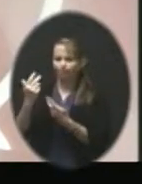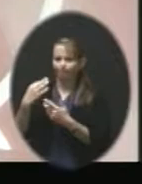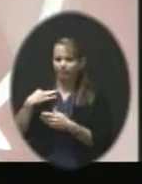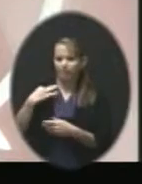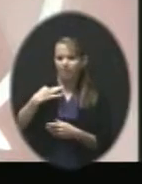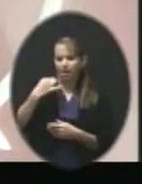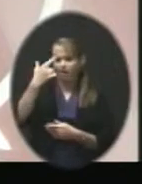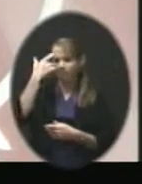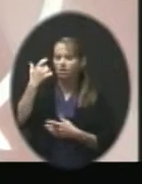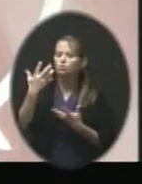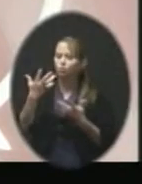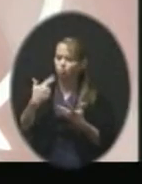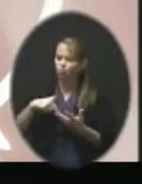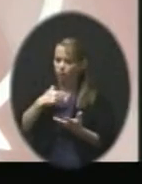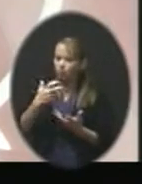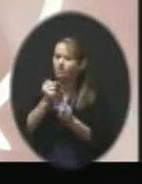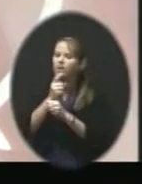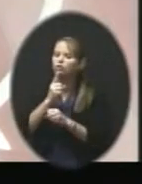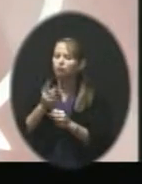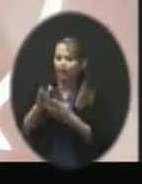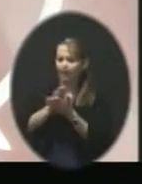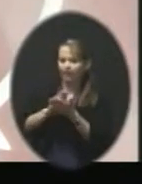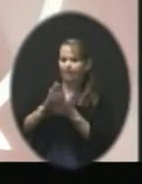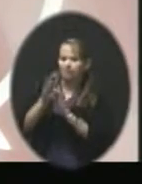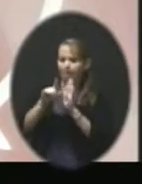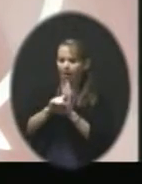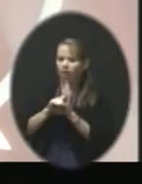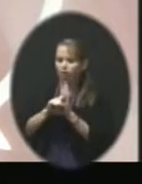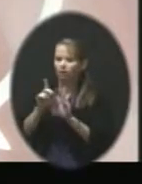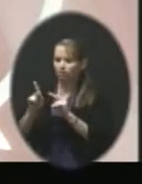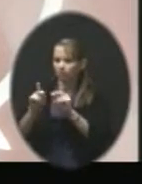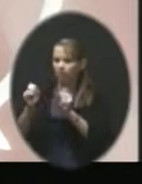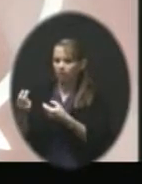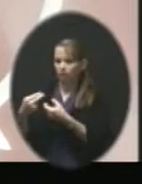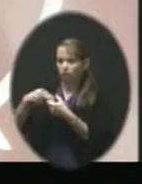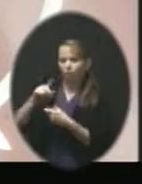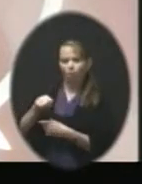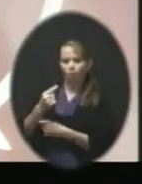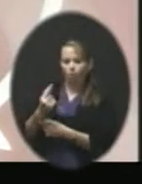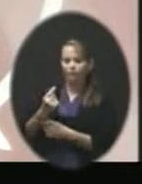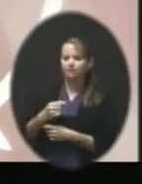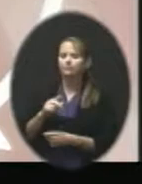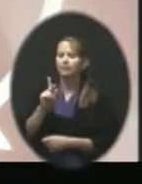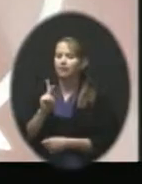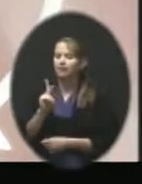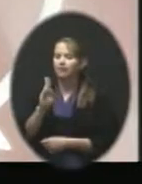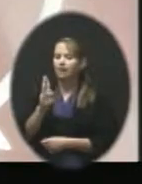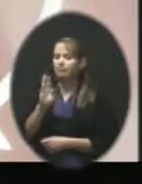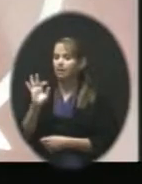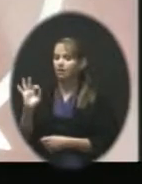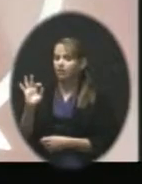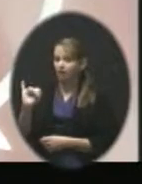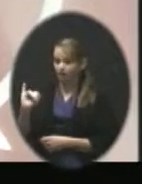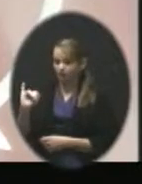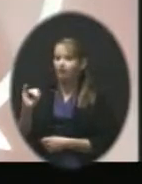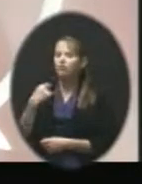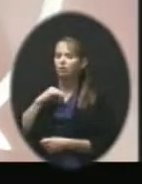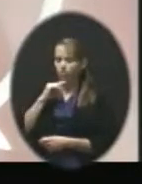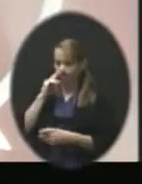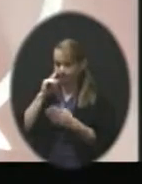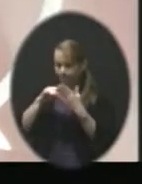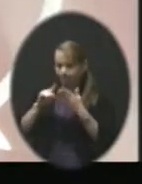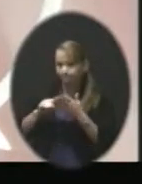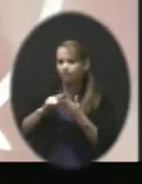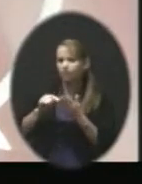who has a clean criminal background is going to be with us. KBI, for part, we partner with them on fingerprint checks, again, not required by law, but something that we do